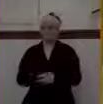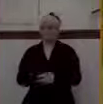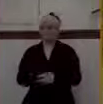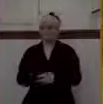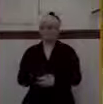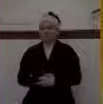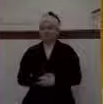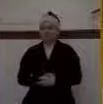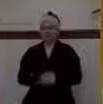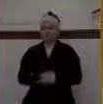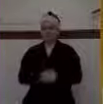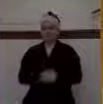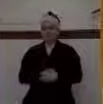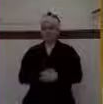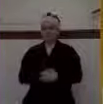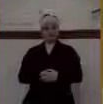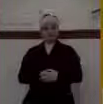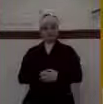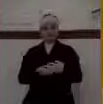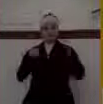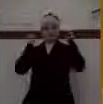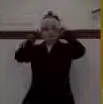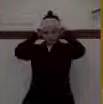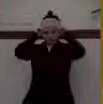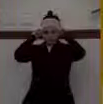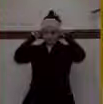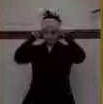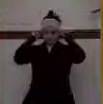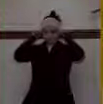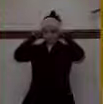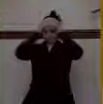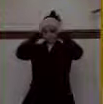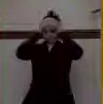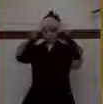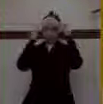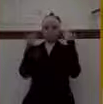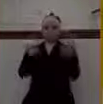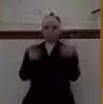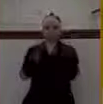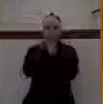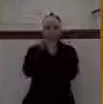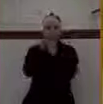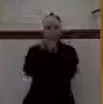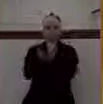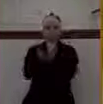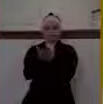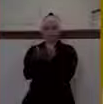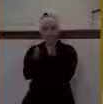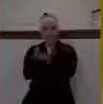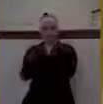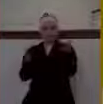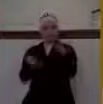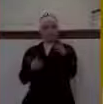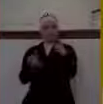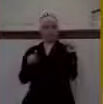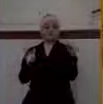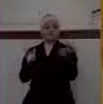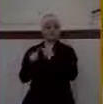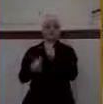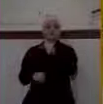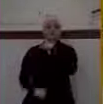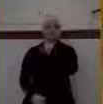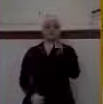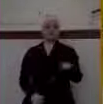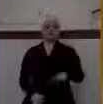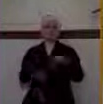I invite you to take your Bibles tonight, open to the Old Testament book of 1 Kings. As we study 1 Kings, we're in